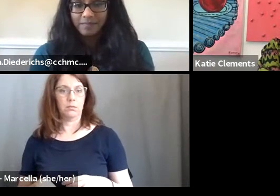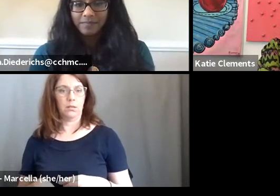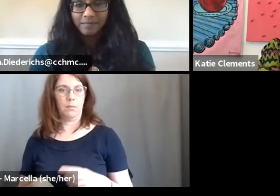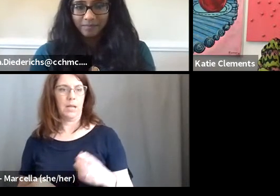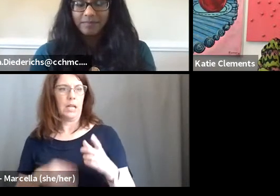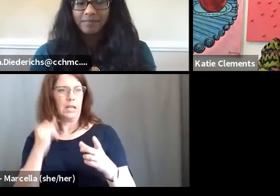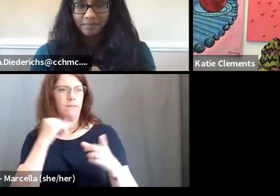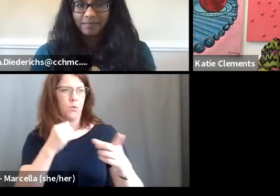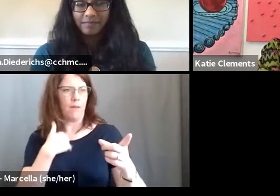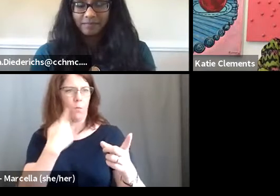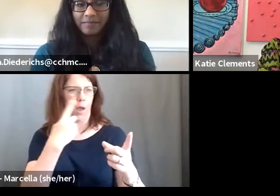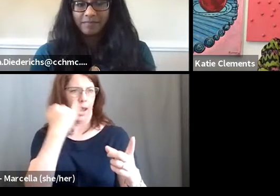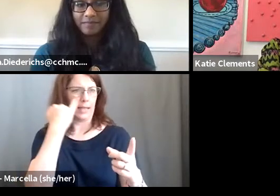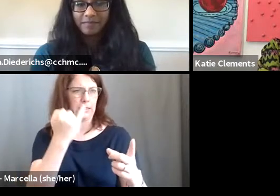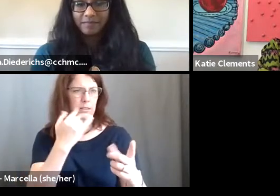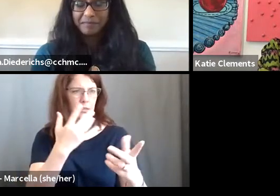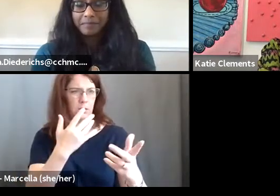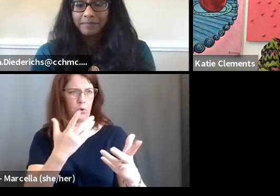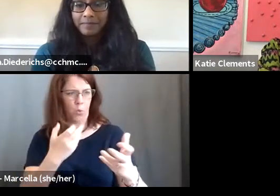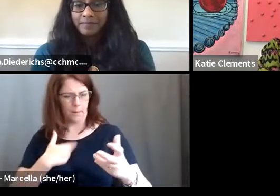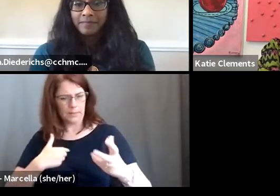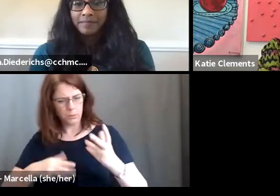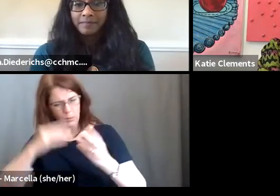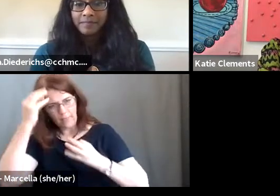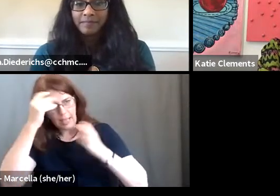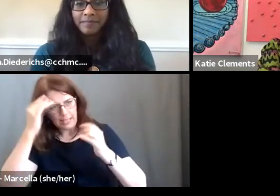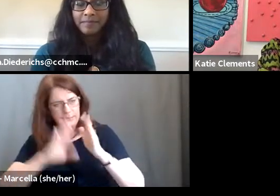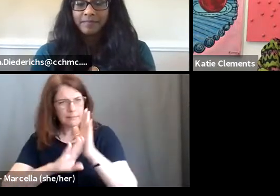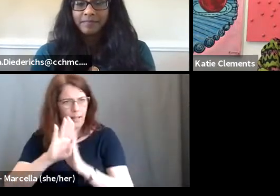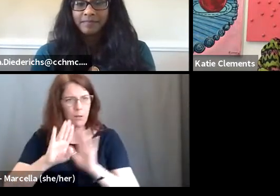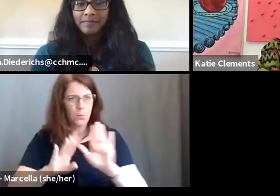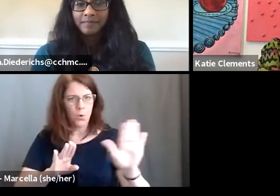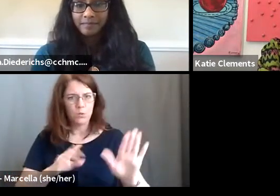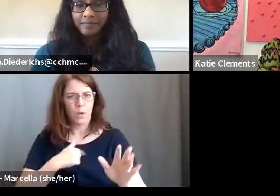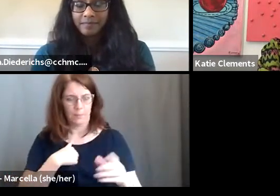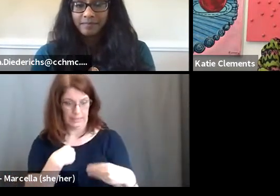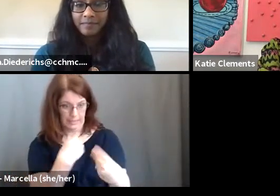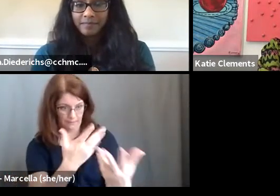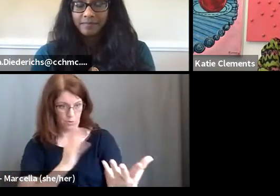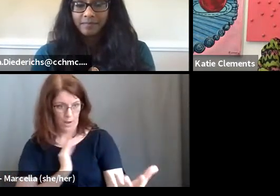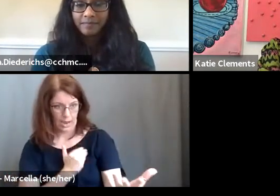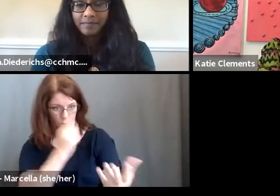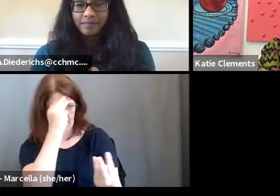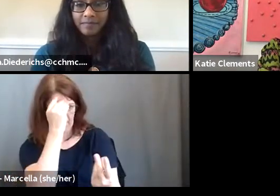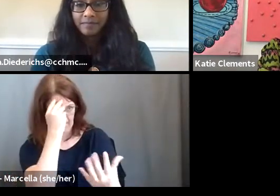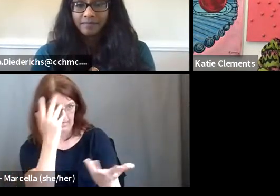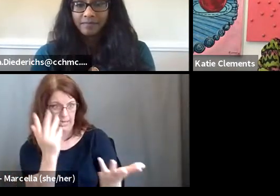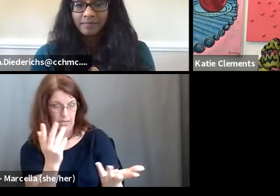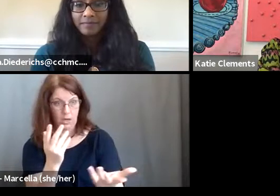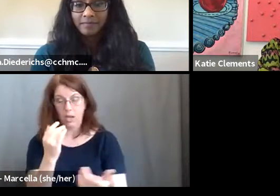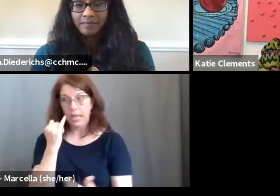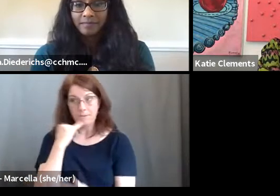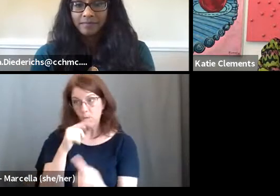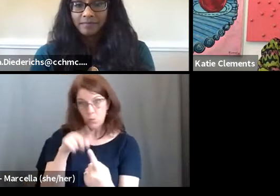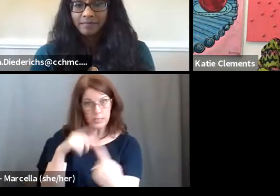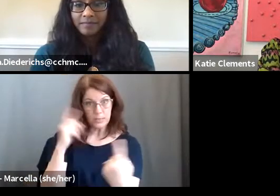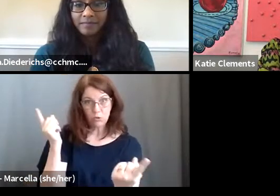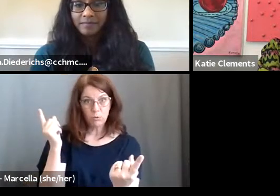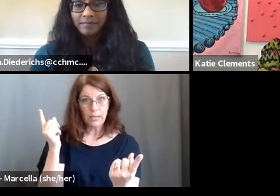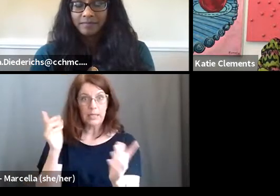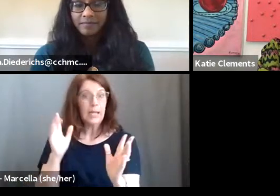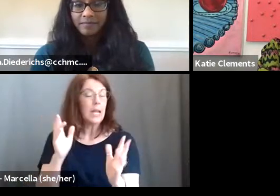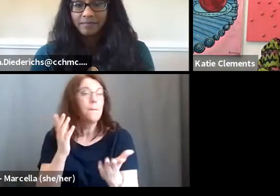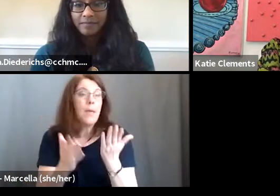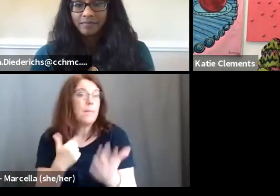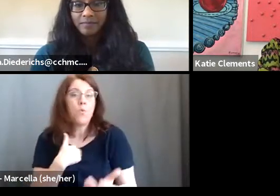hire us at that point? Um, you're hiring us for our thinking. So I'm going to give you our unique thinking. Um, at that point, if you do not agree with it, either we're not a right